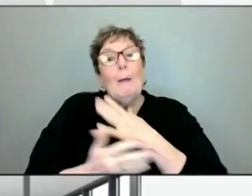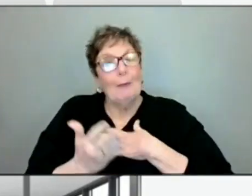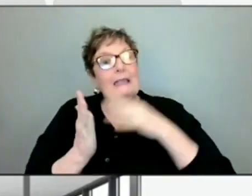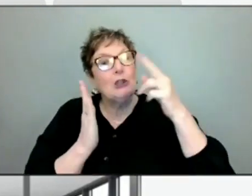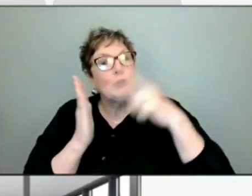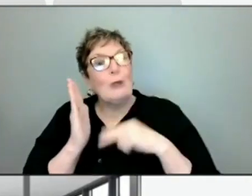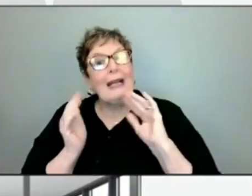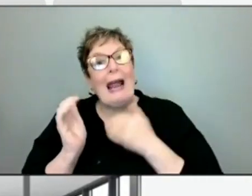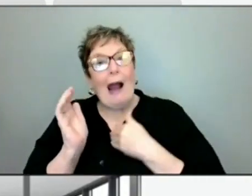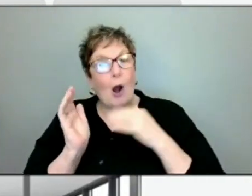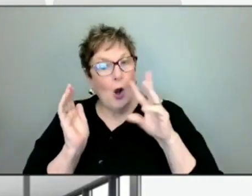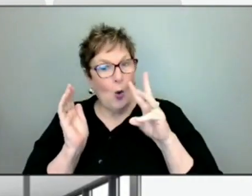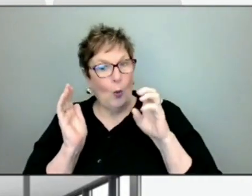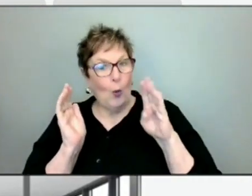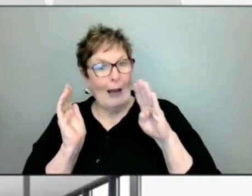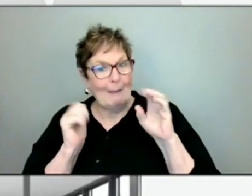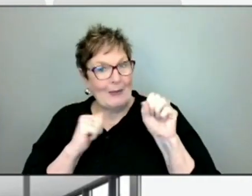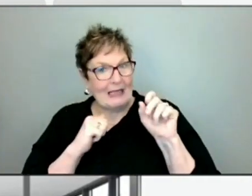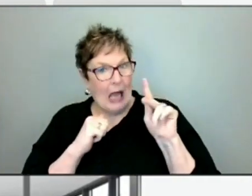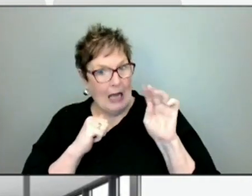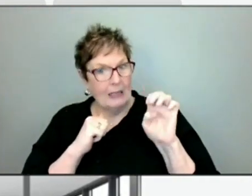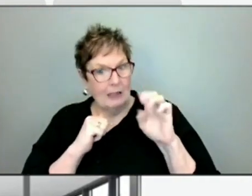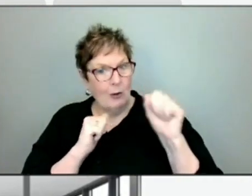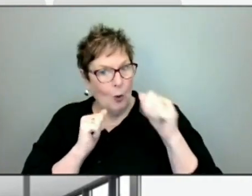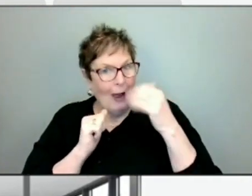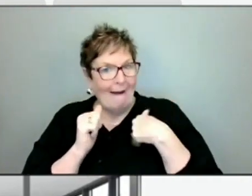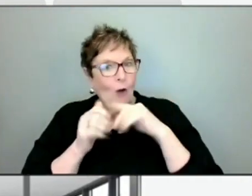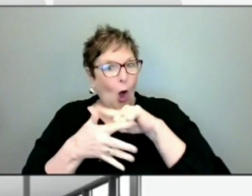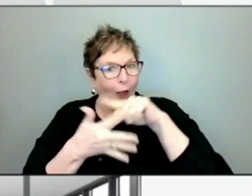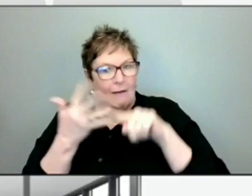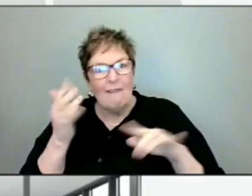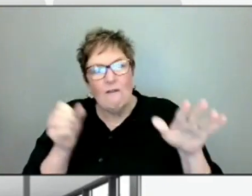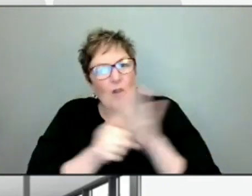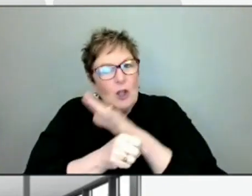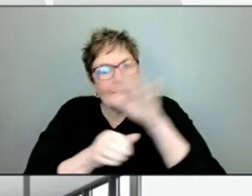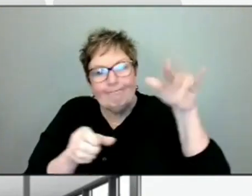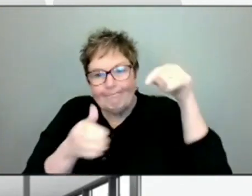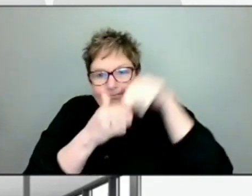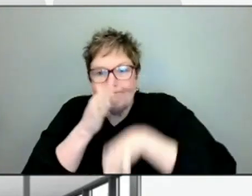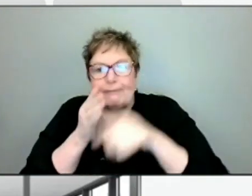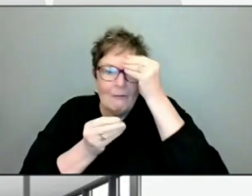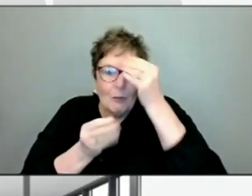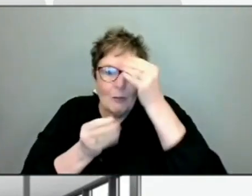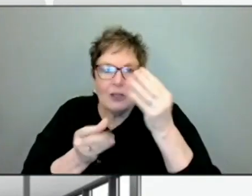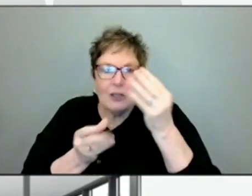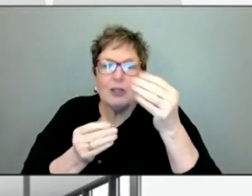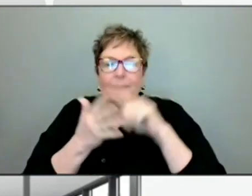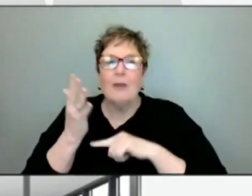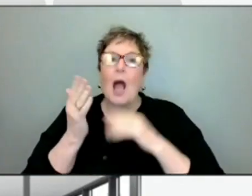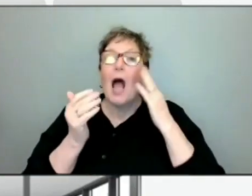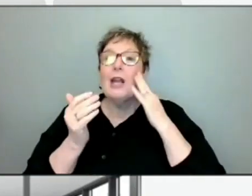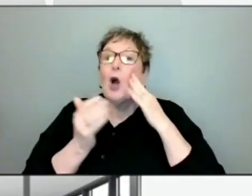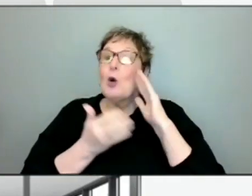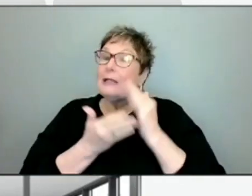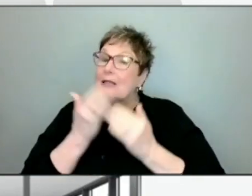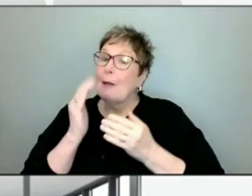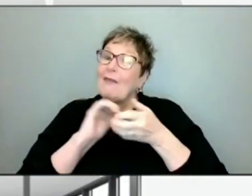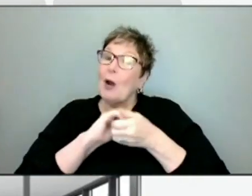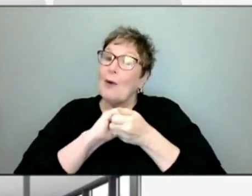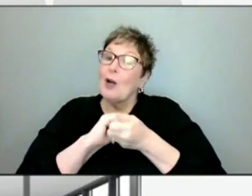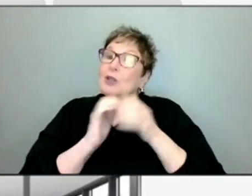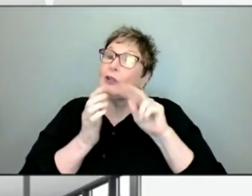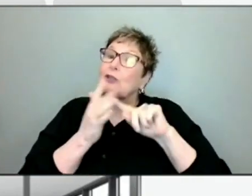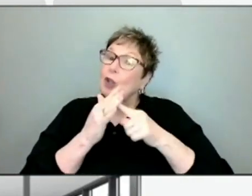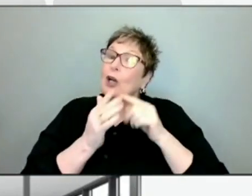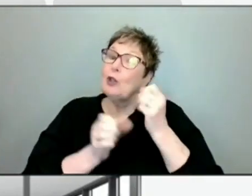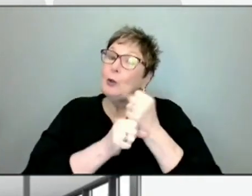all of the information. And I do know that some of our partners have already started making tentative appointments for children.